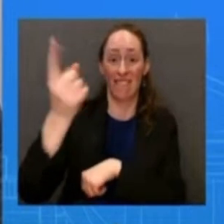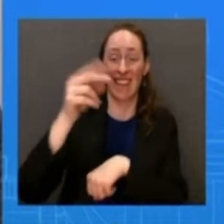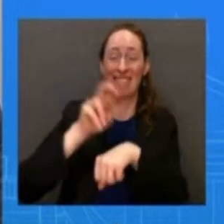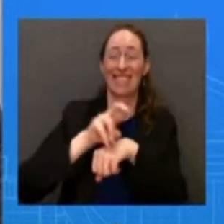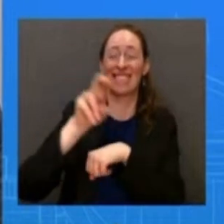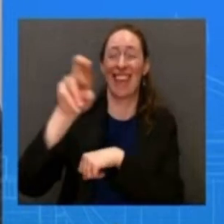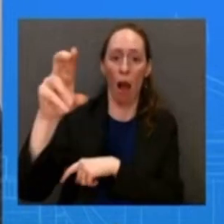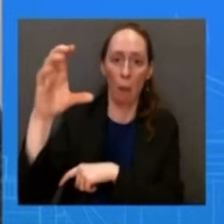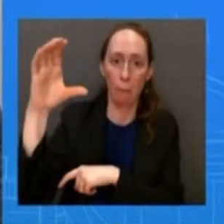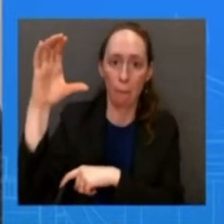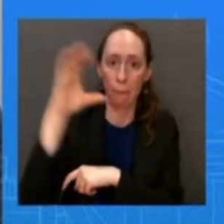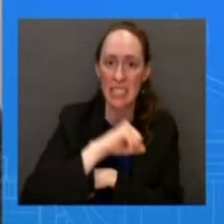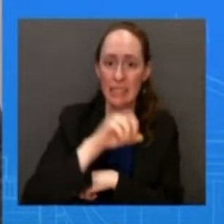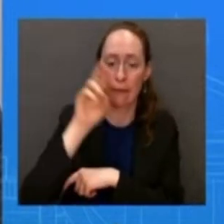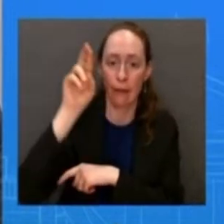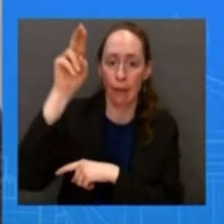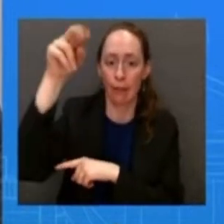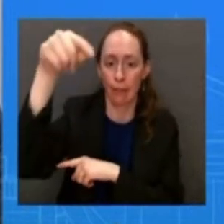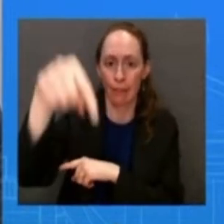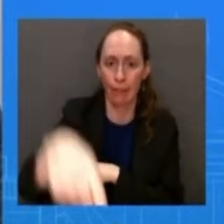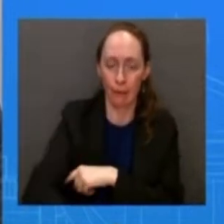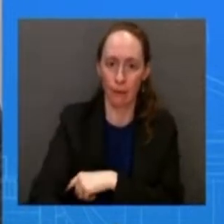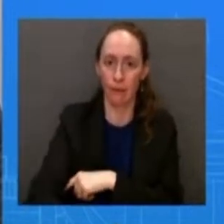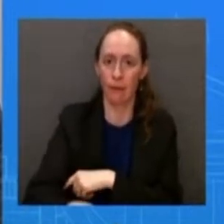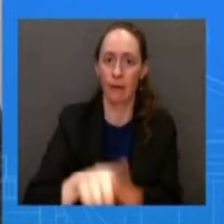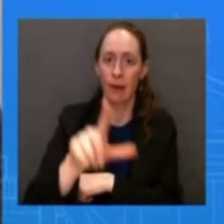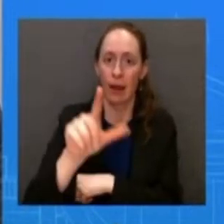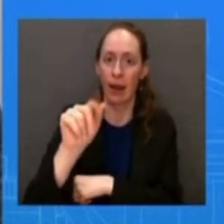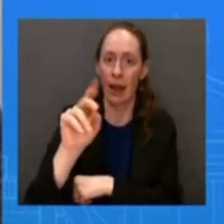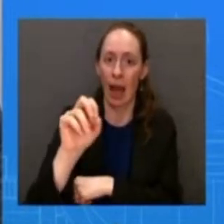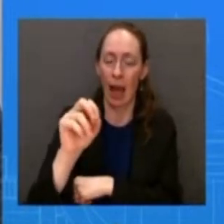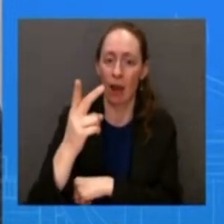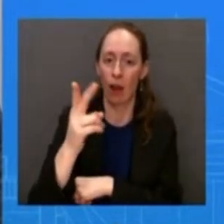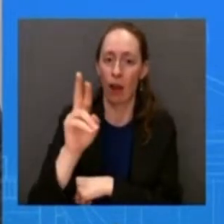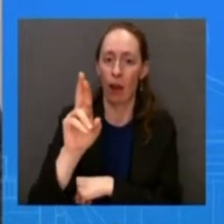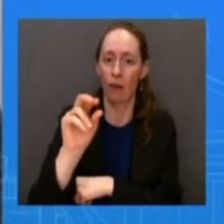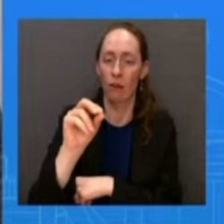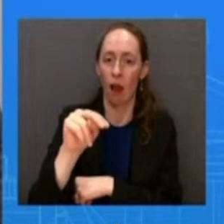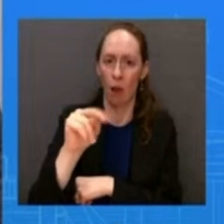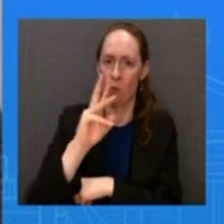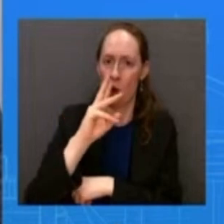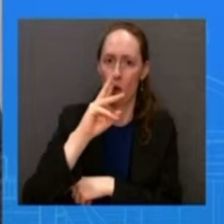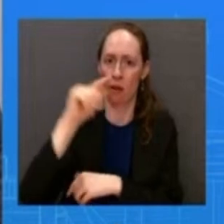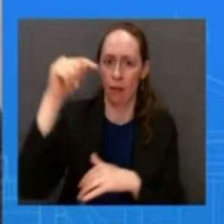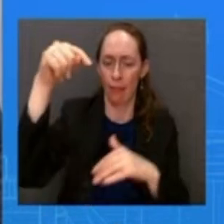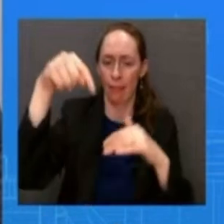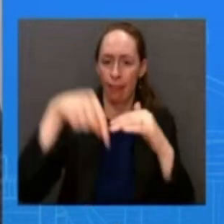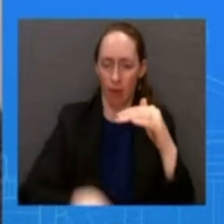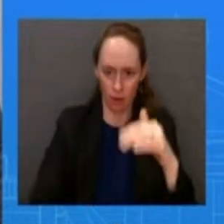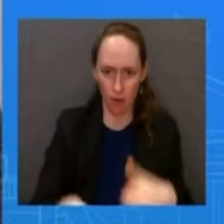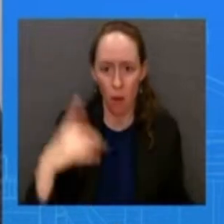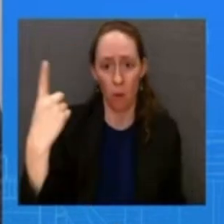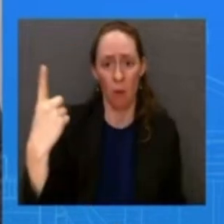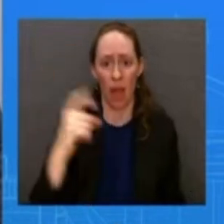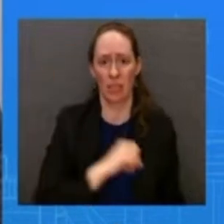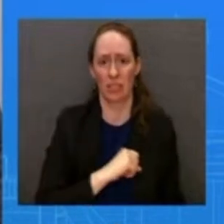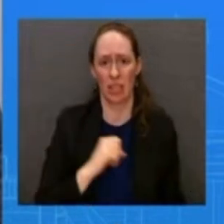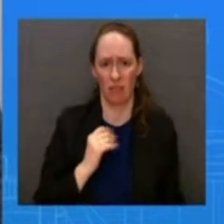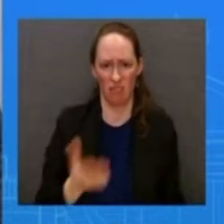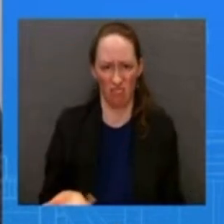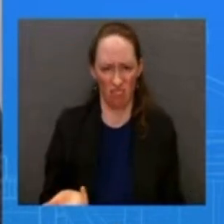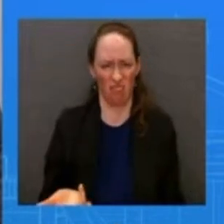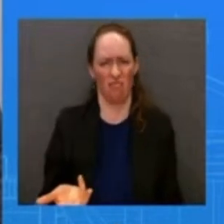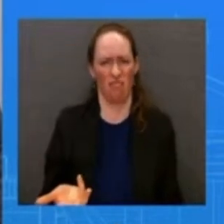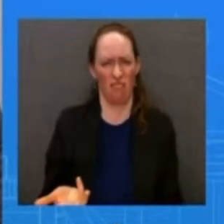congressman chris stewart on the intel committee who expressed some concern that there is highly classified information on